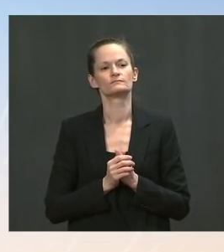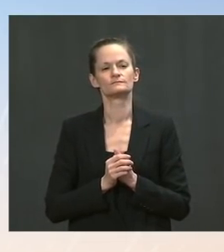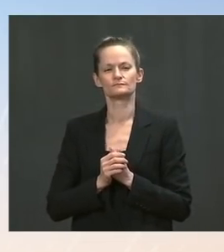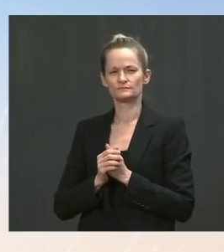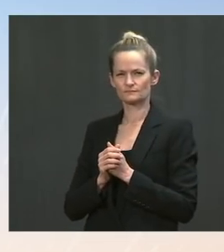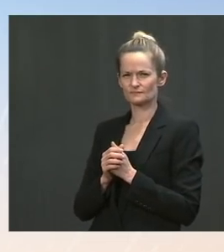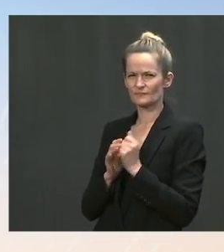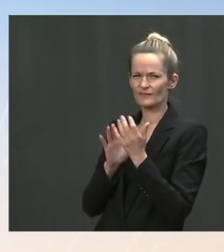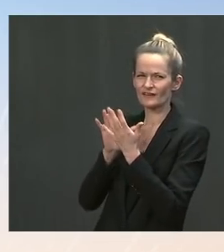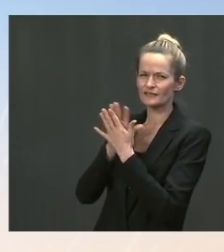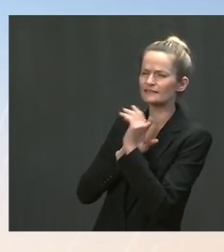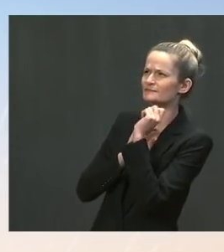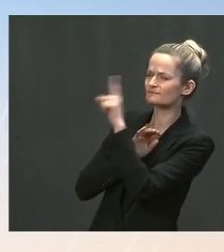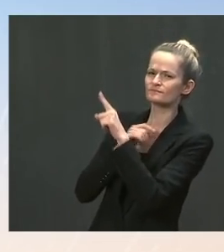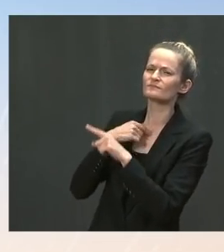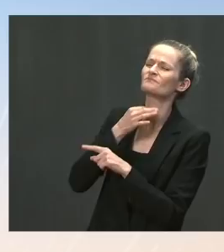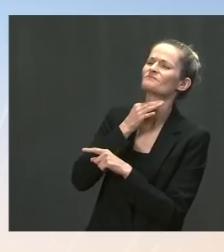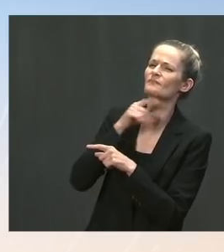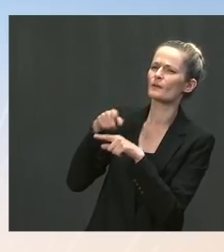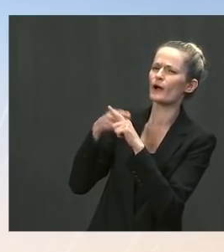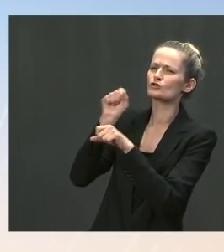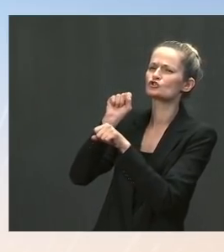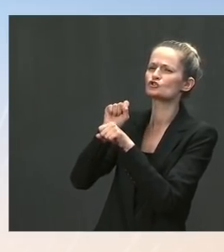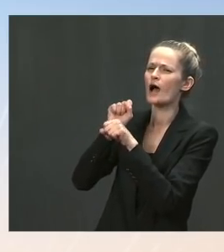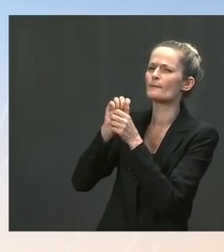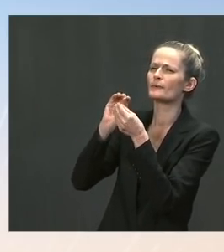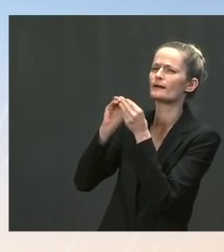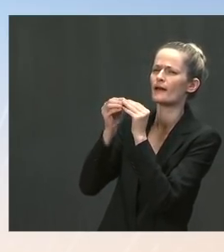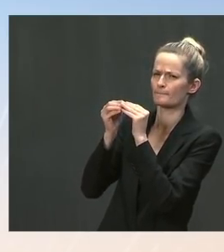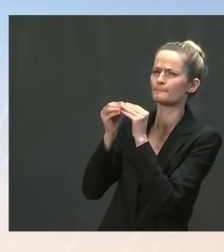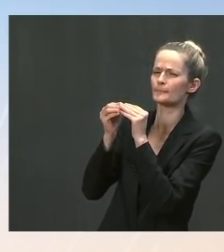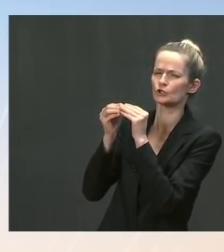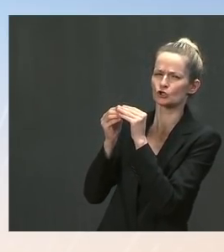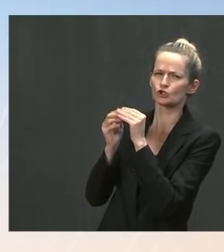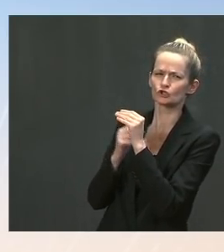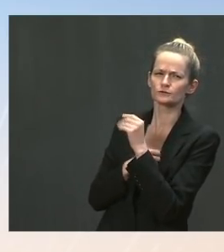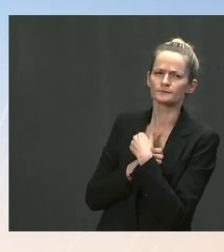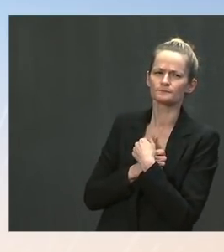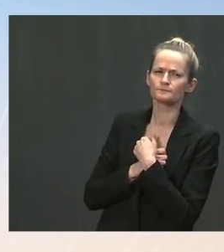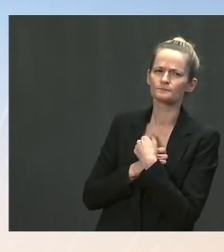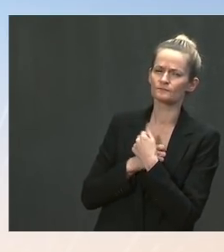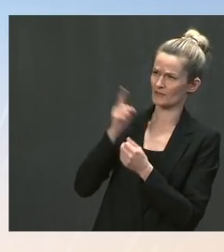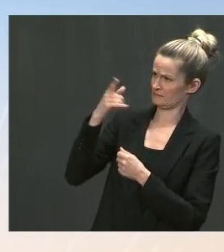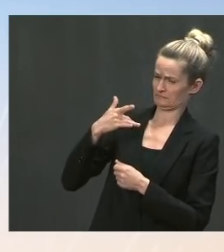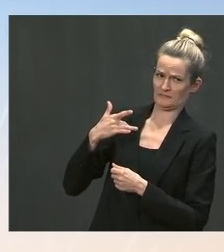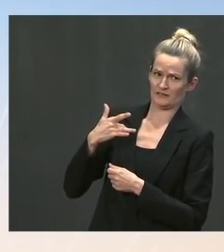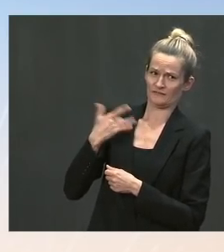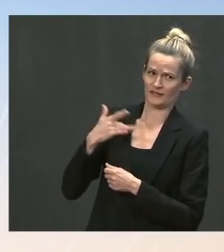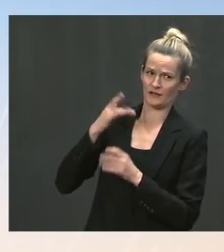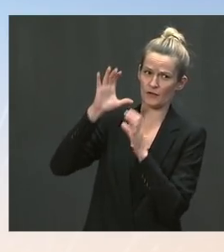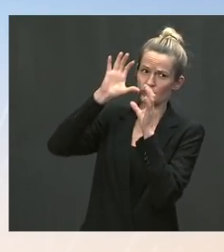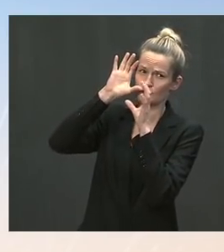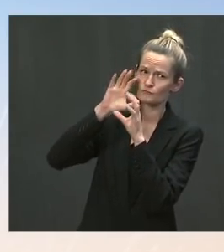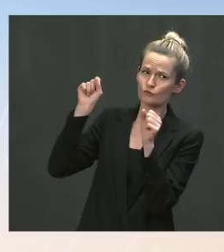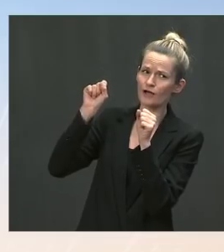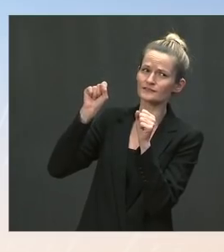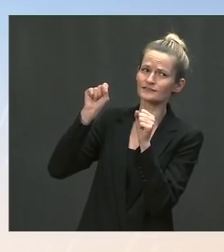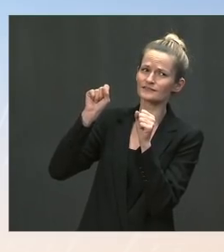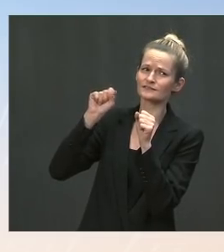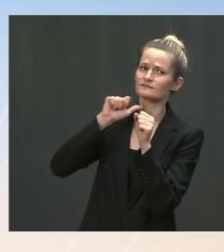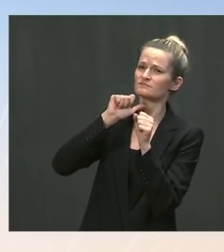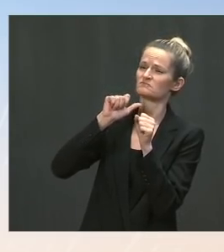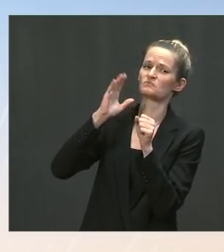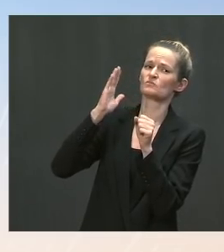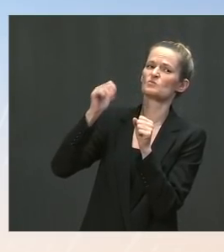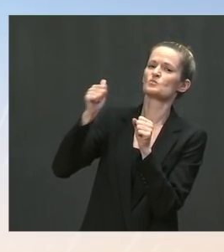decided that he's not going to seek to renew the beefed-up unemployment benefits when they expire next month? I know,